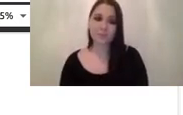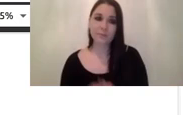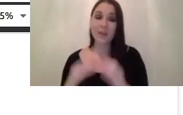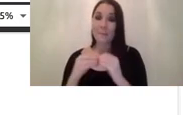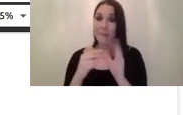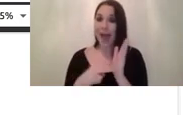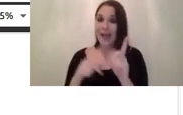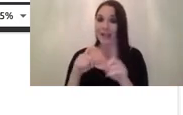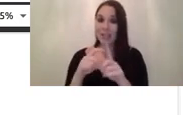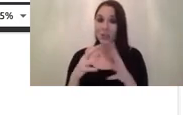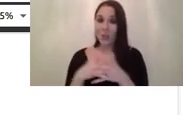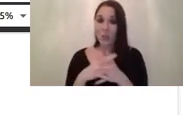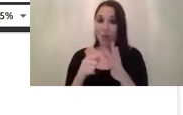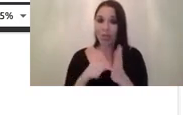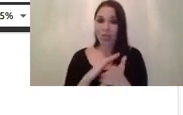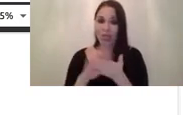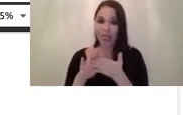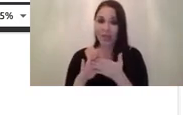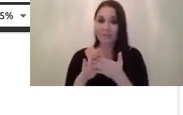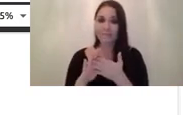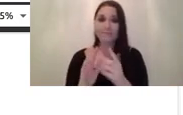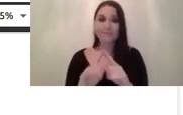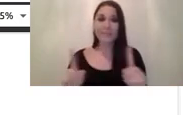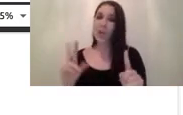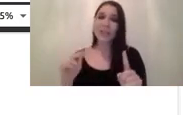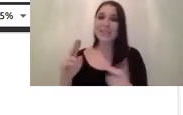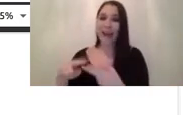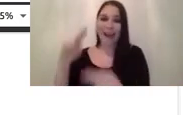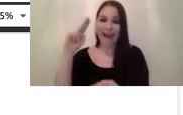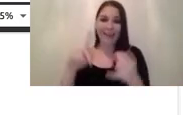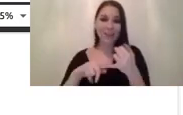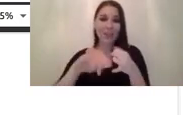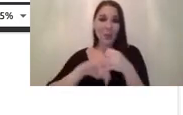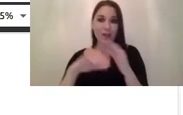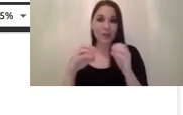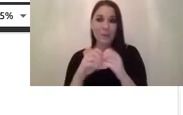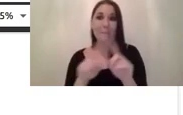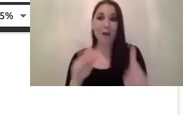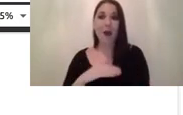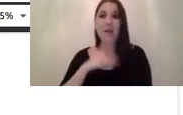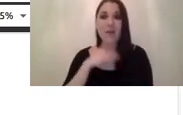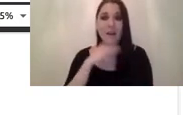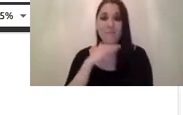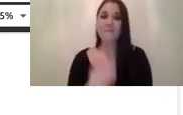it's also nice it's not as high as usb but it's enough for a lot of applications like